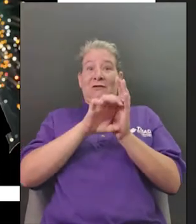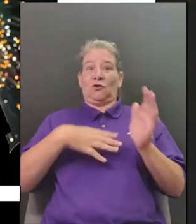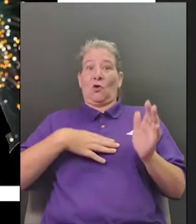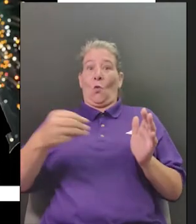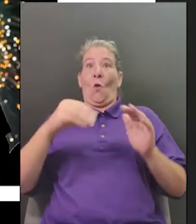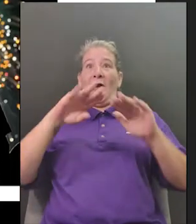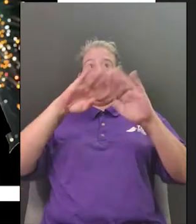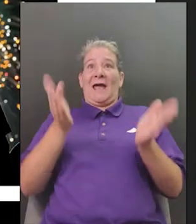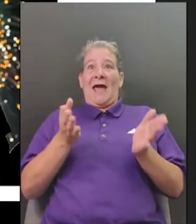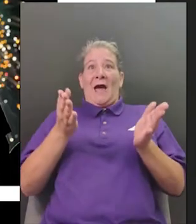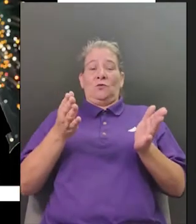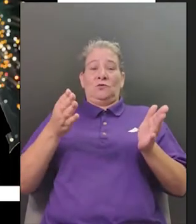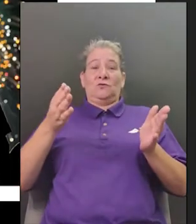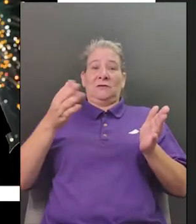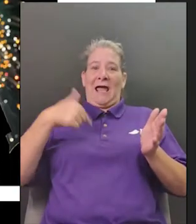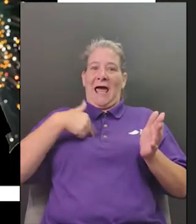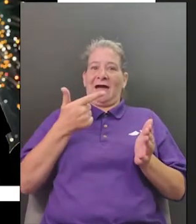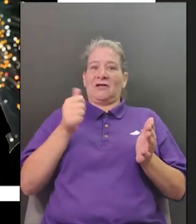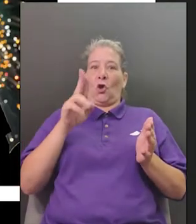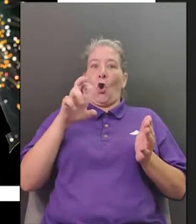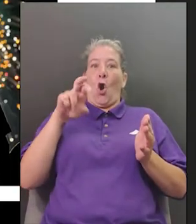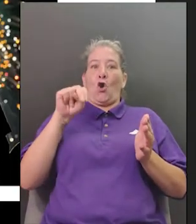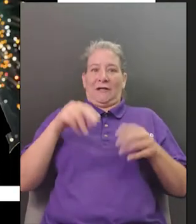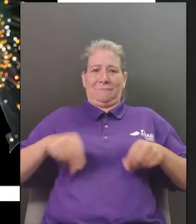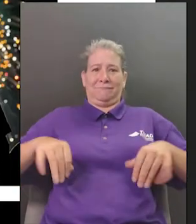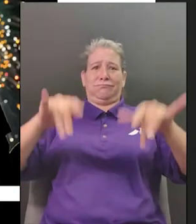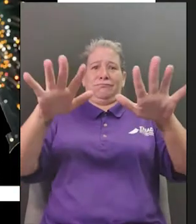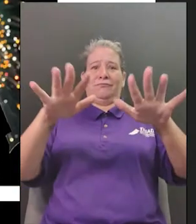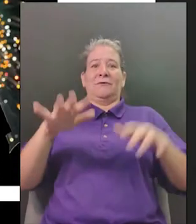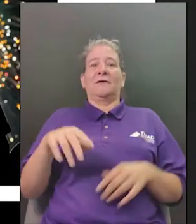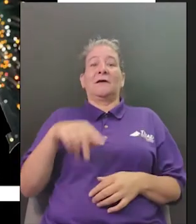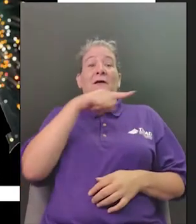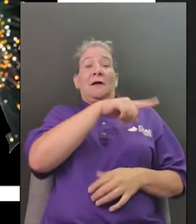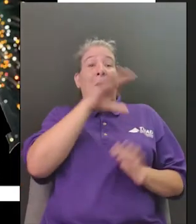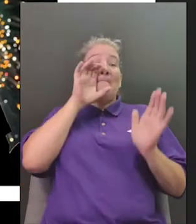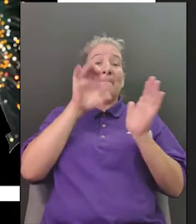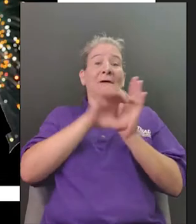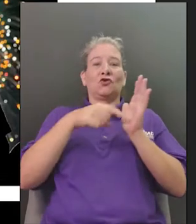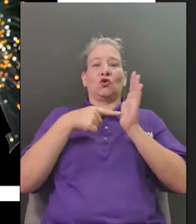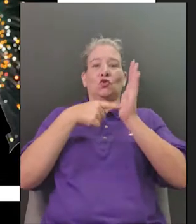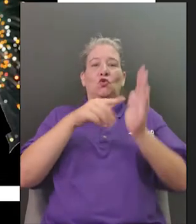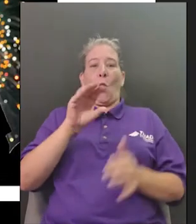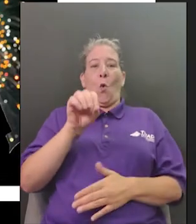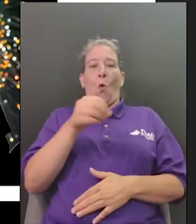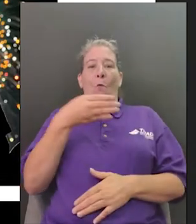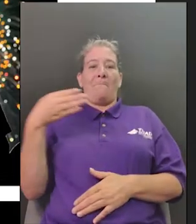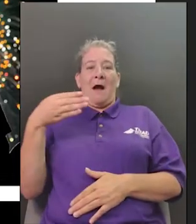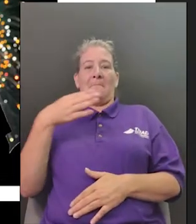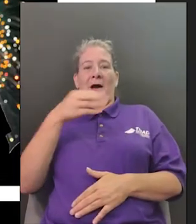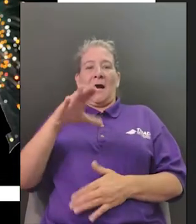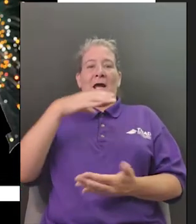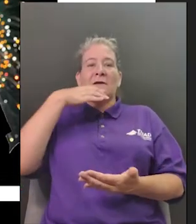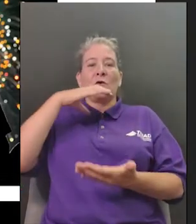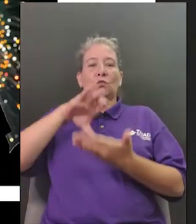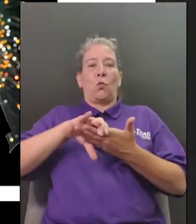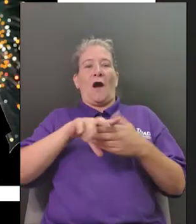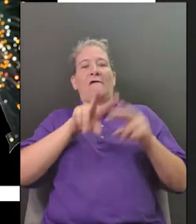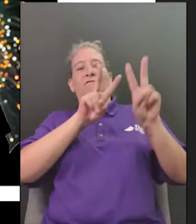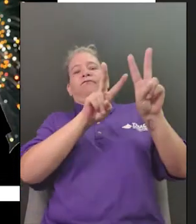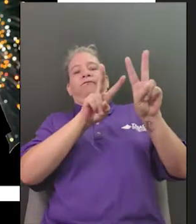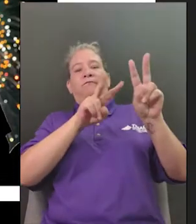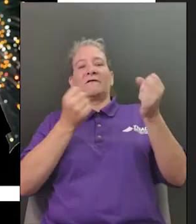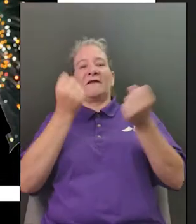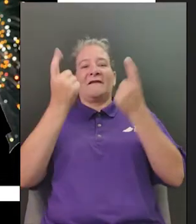july 4th for watching really cool fireworks displays so here you can see michelle obama and barack